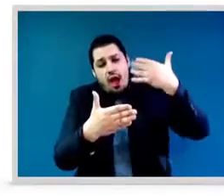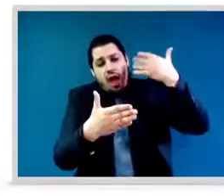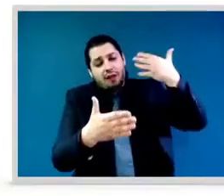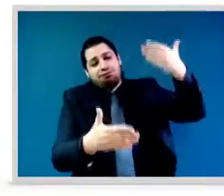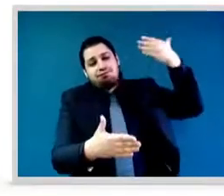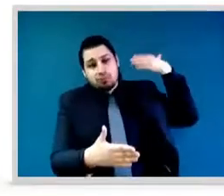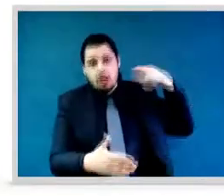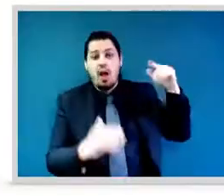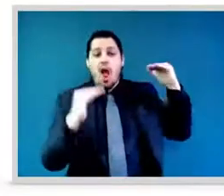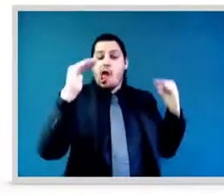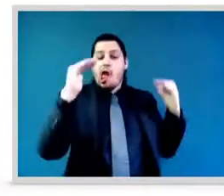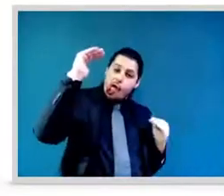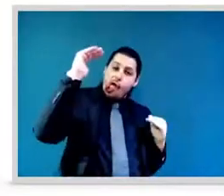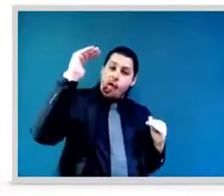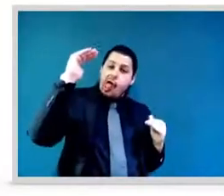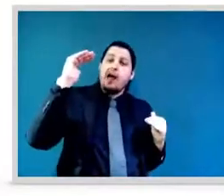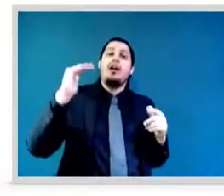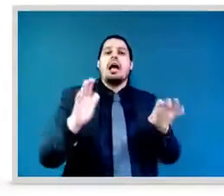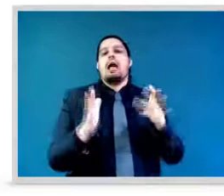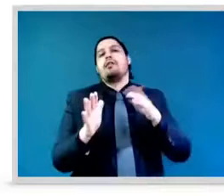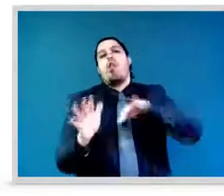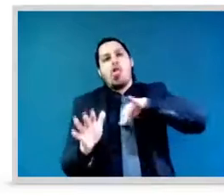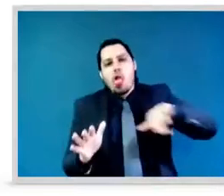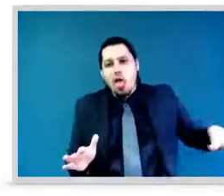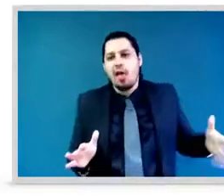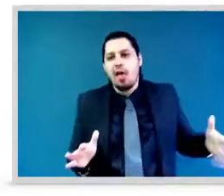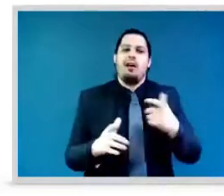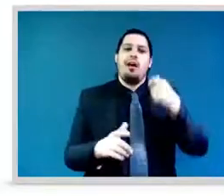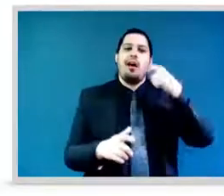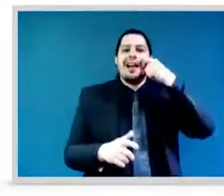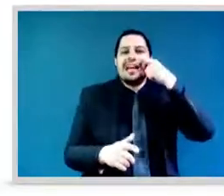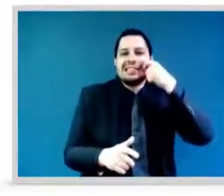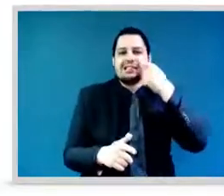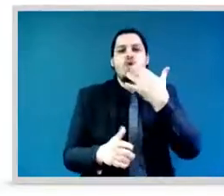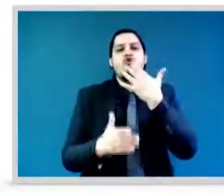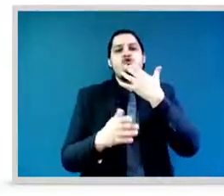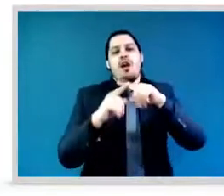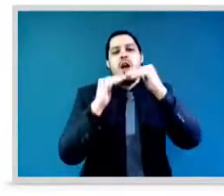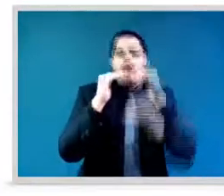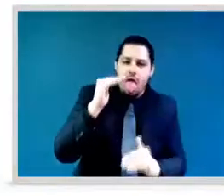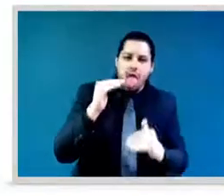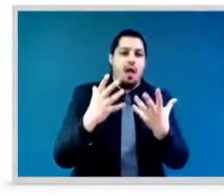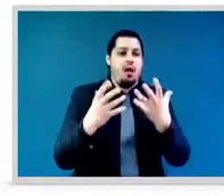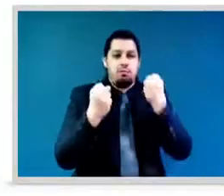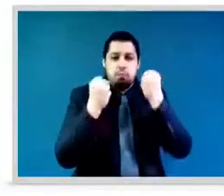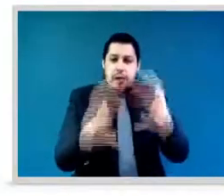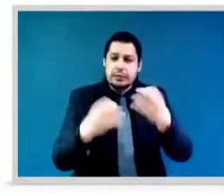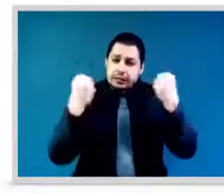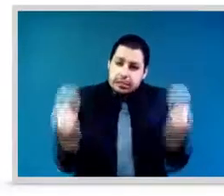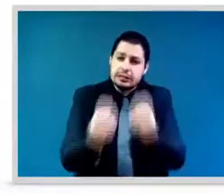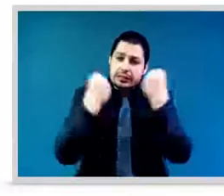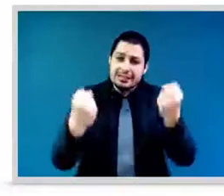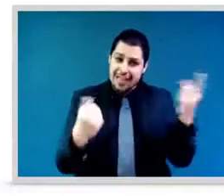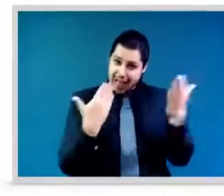I'd like to turn now to Aminata Toure, the former Prime Minister of Senegal. Can you help us summarize